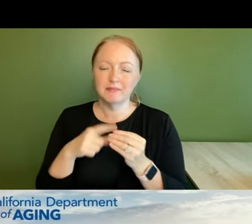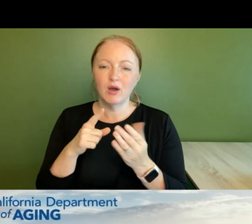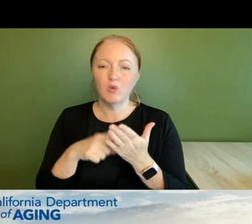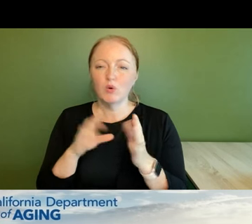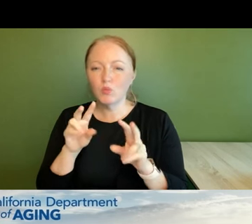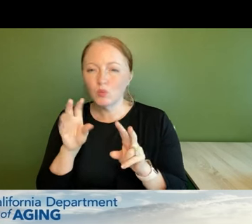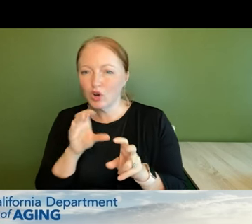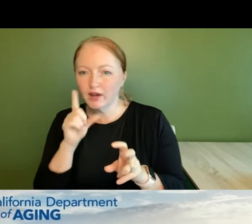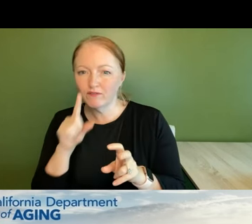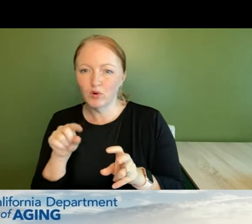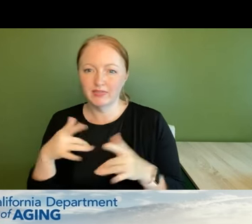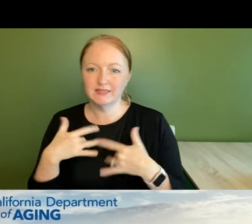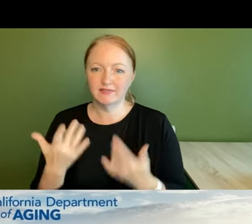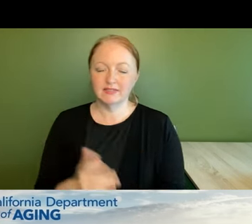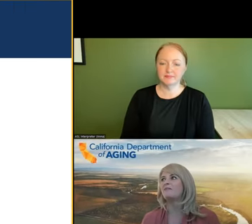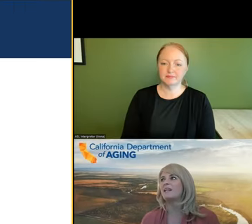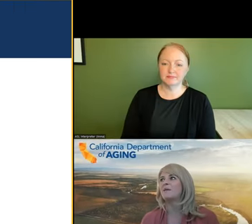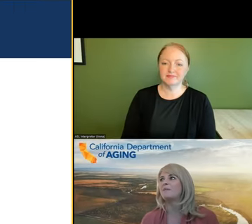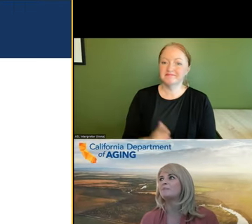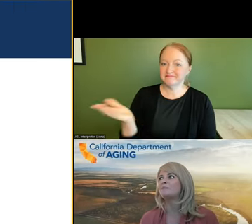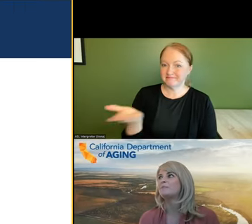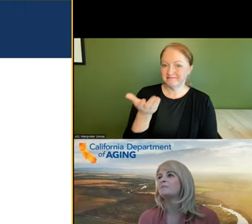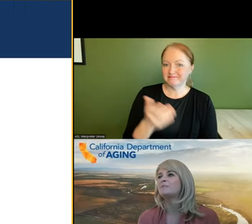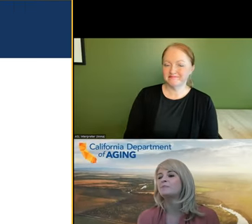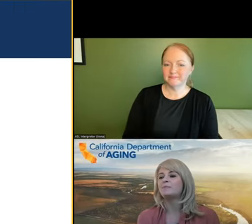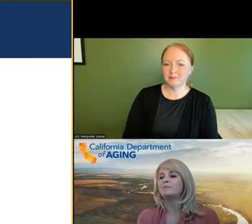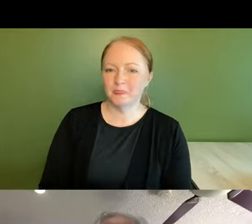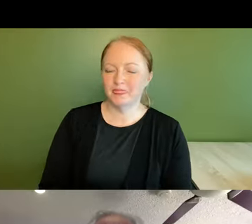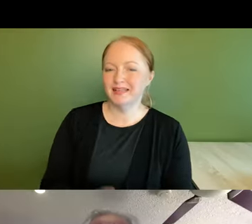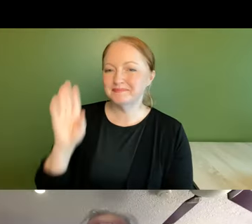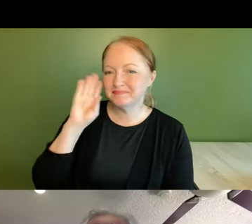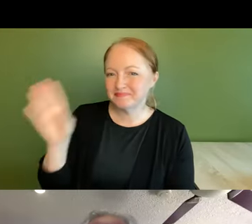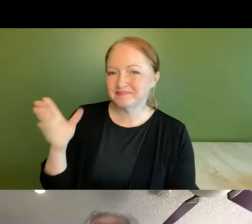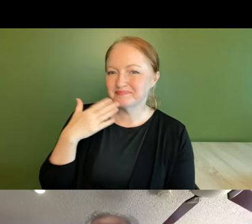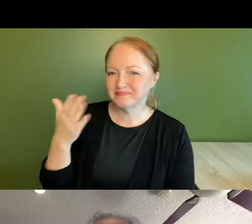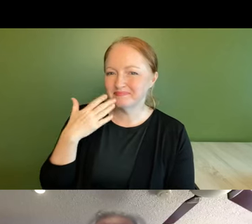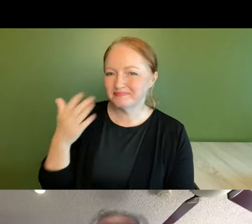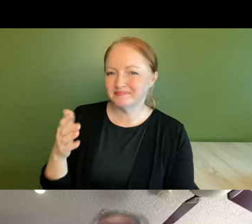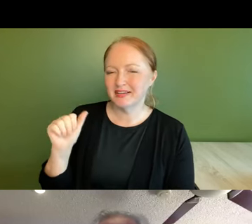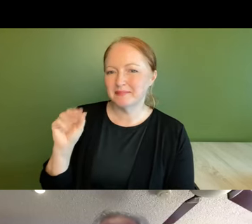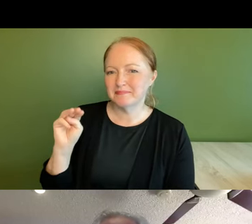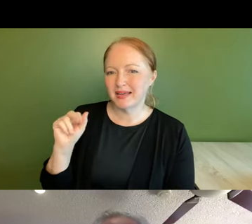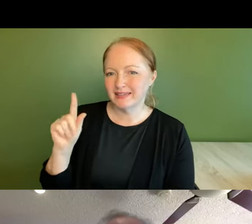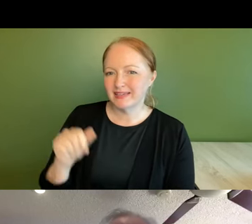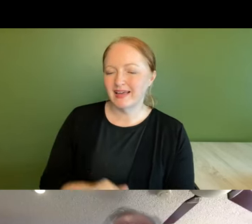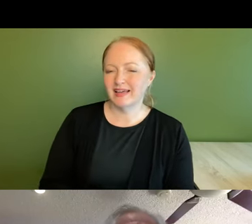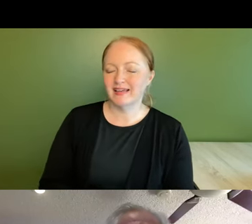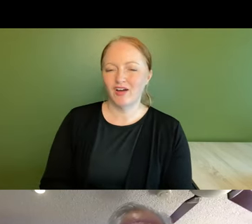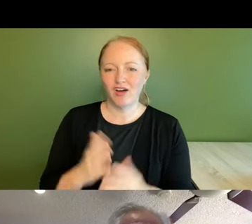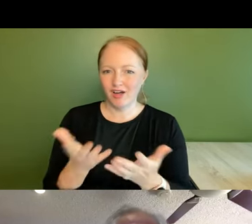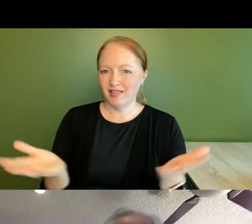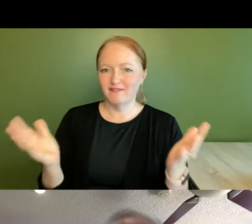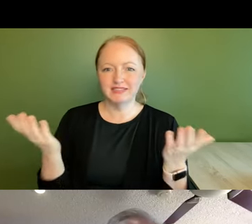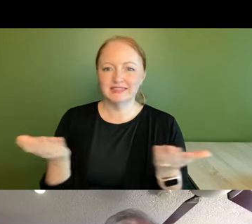looking for at this event go ahead fernando thank you very much uh amanda and all of us